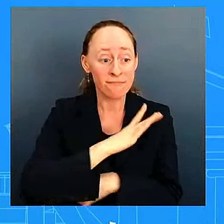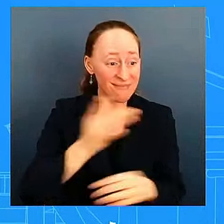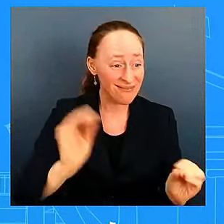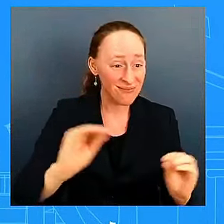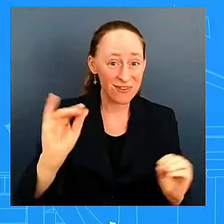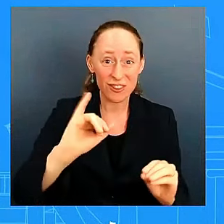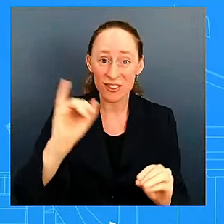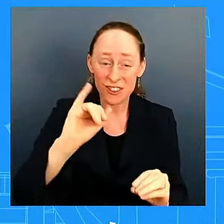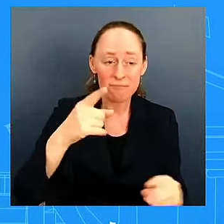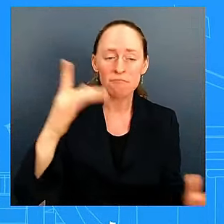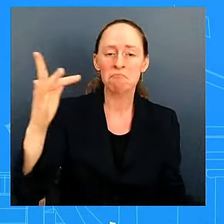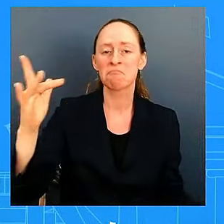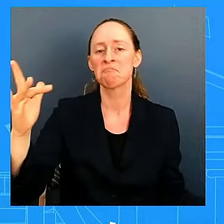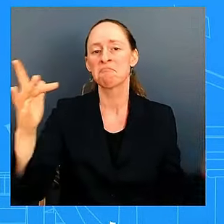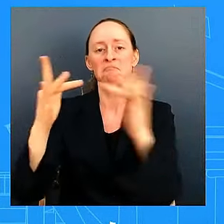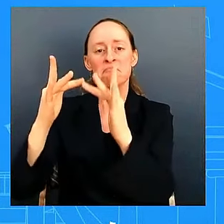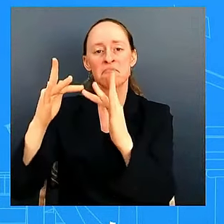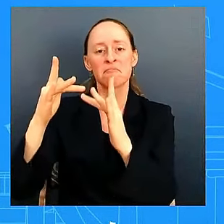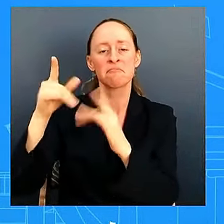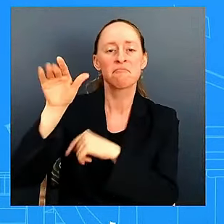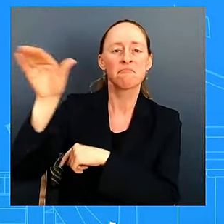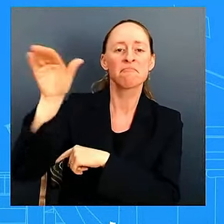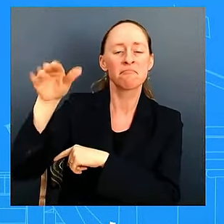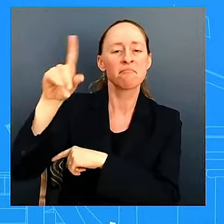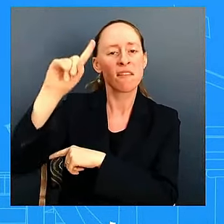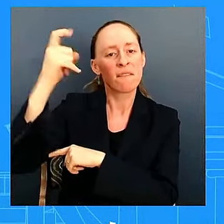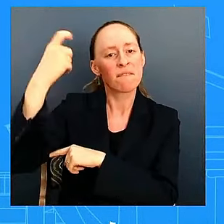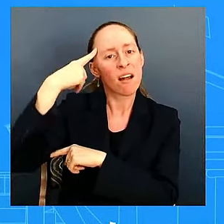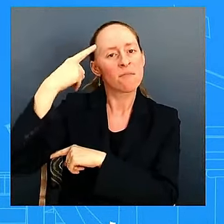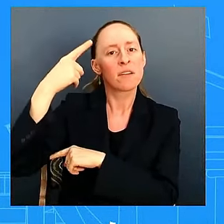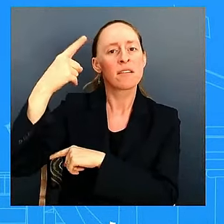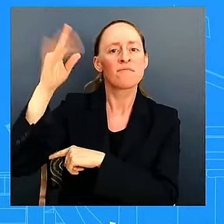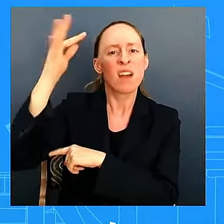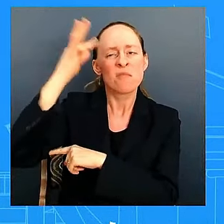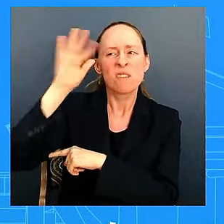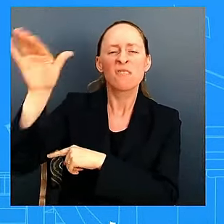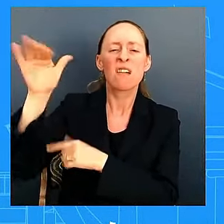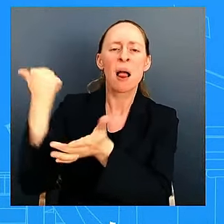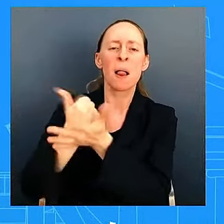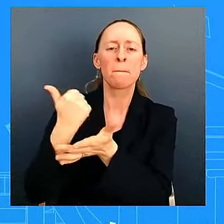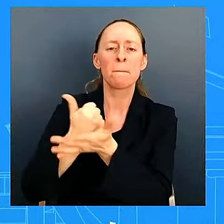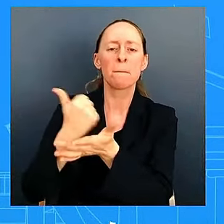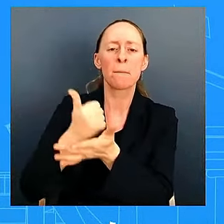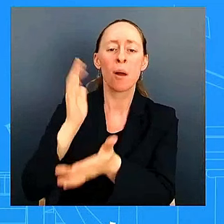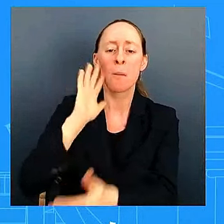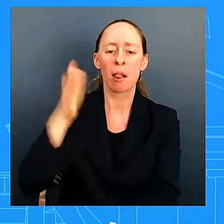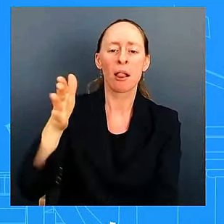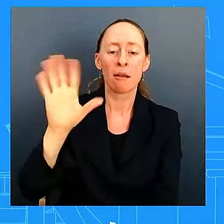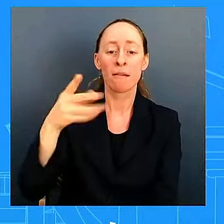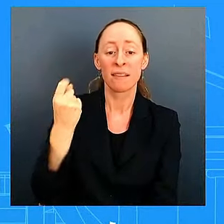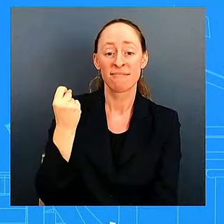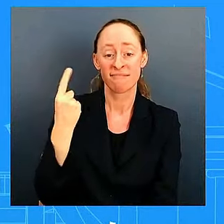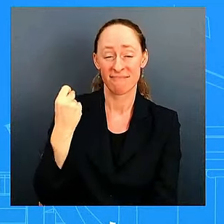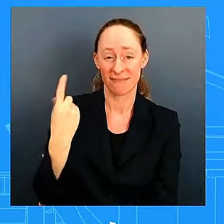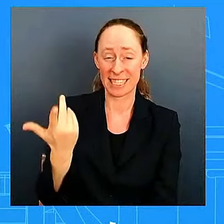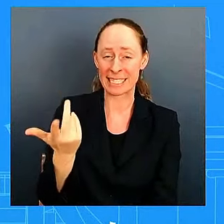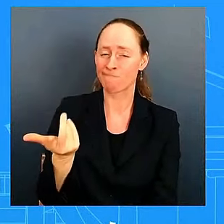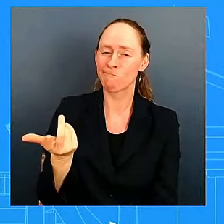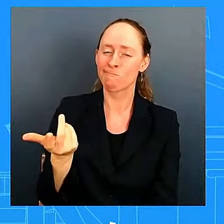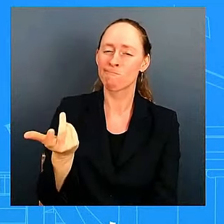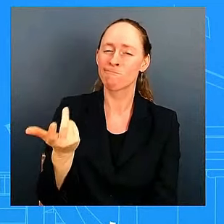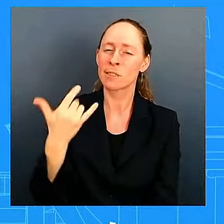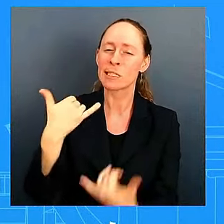recovery for people because there's so much work to be done we have to acknowledge that i just want to clarify one thing when i said there could be up to 600